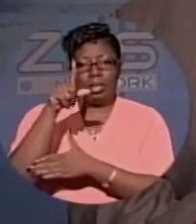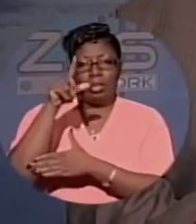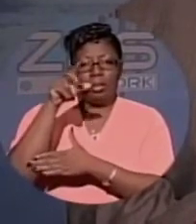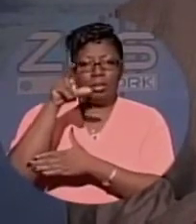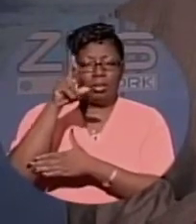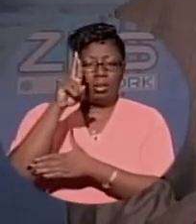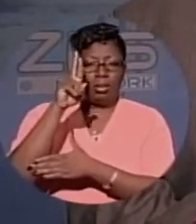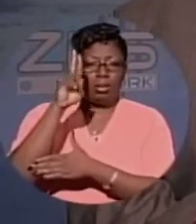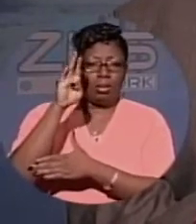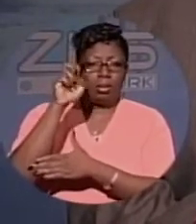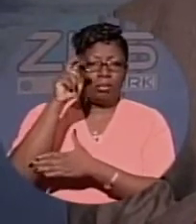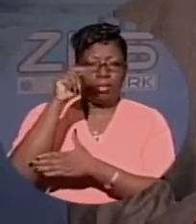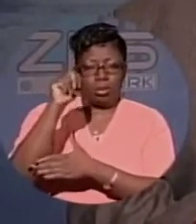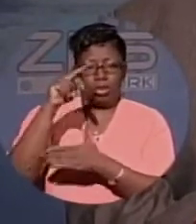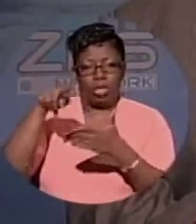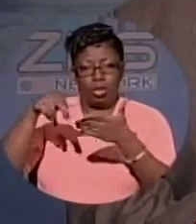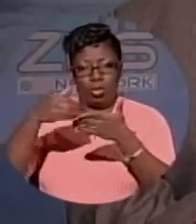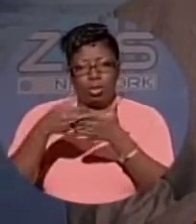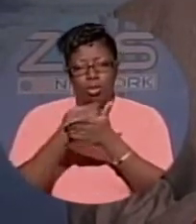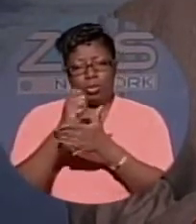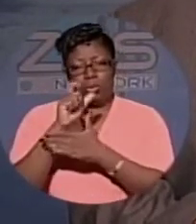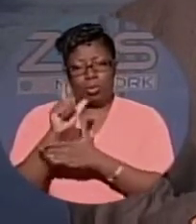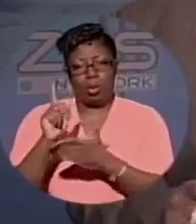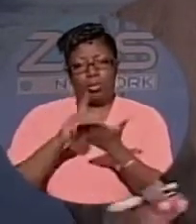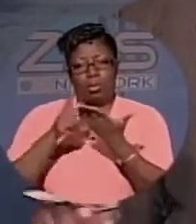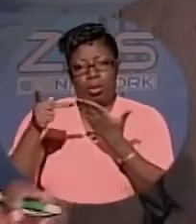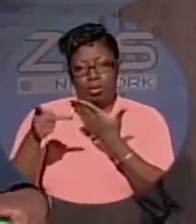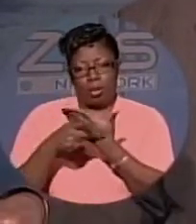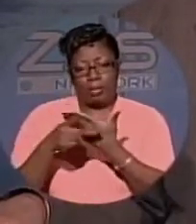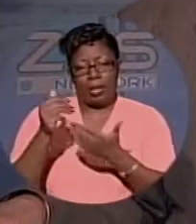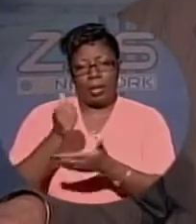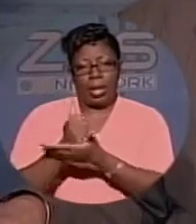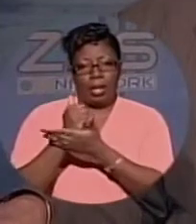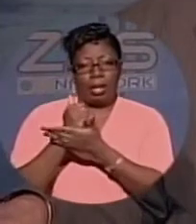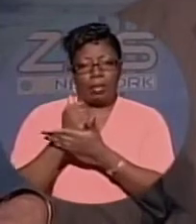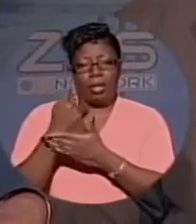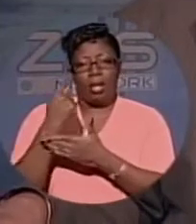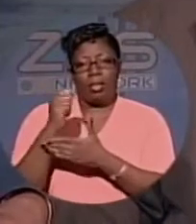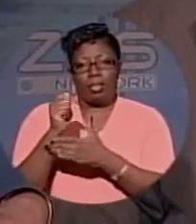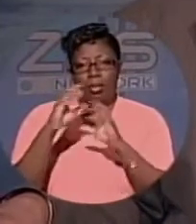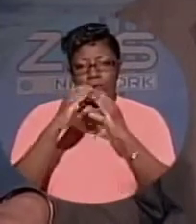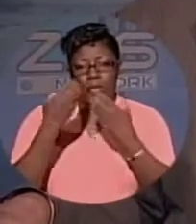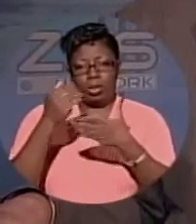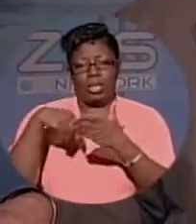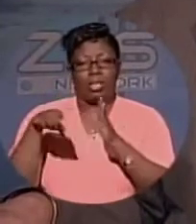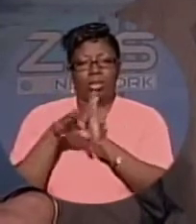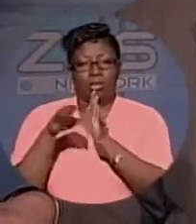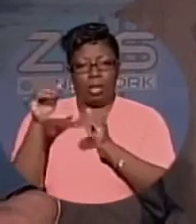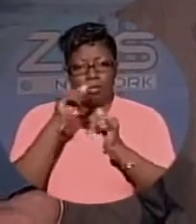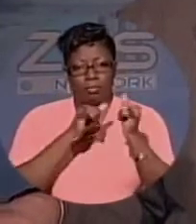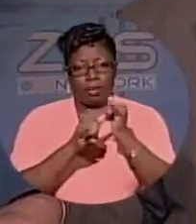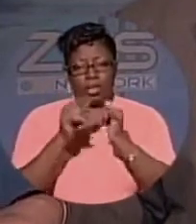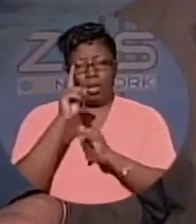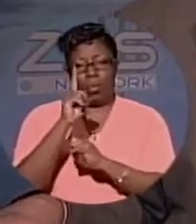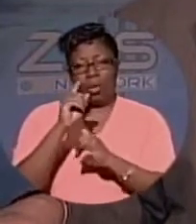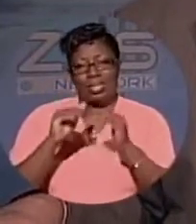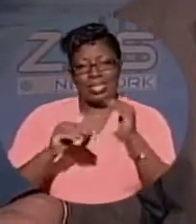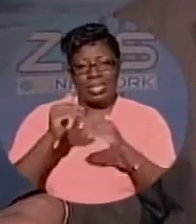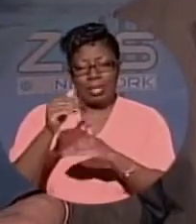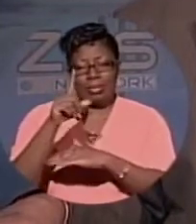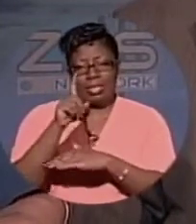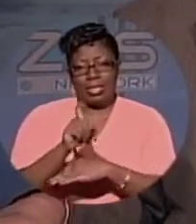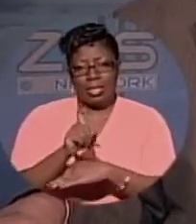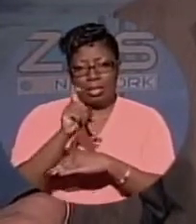answers to the country's crime problem. That program would engage the community in the crime fight. And Mitchell believes that one of the steps needed